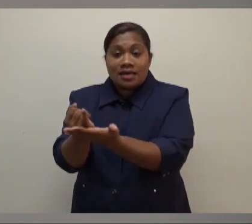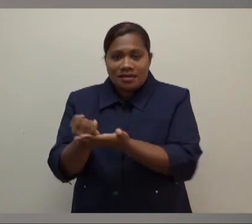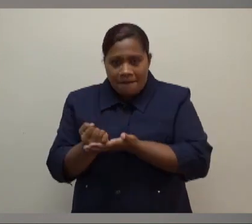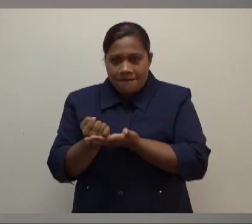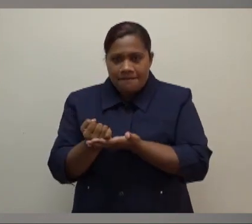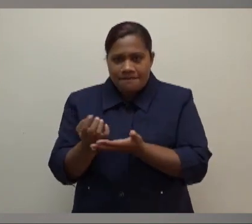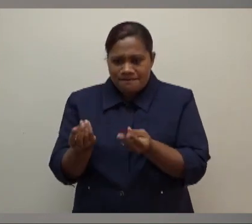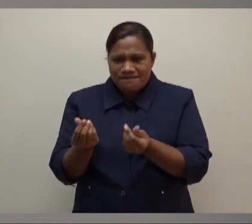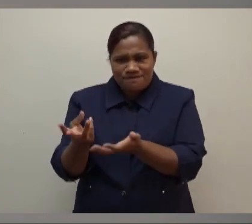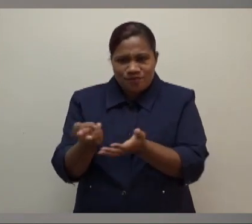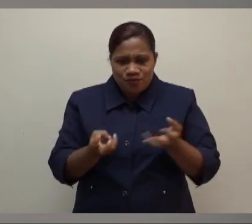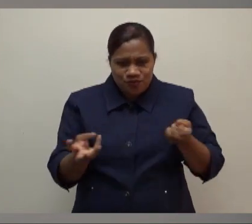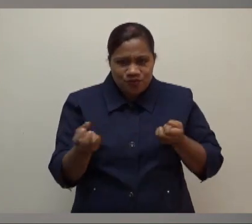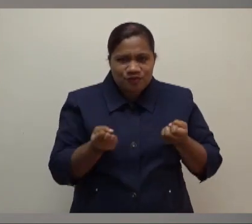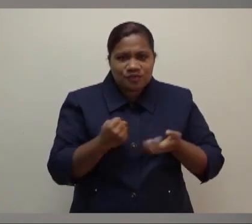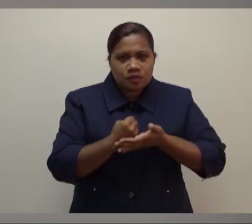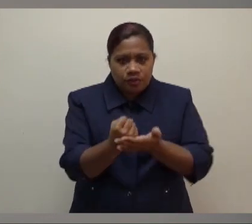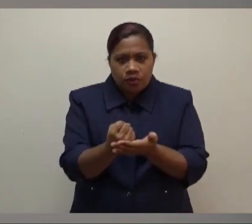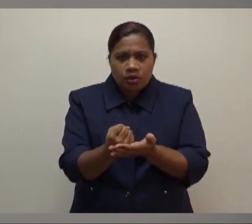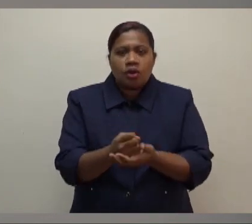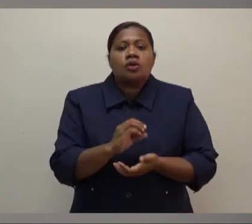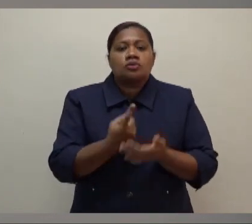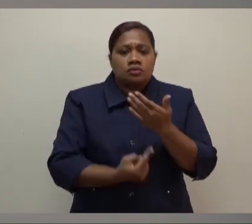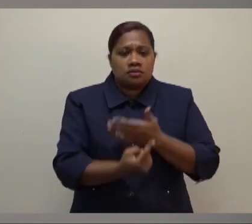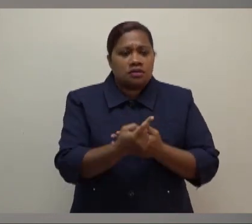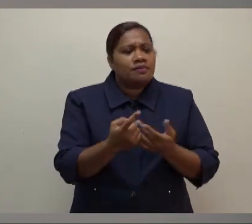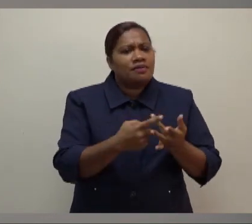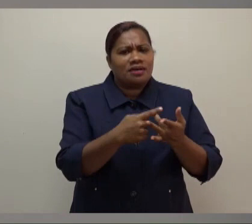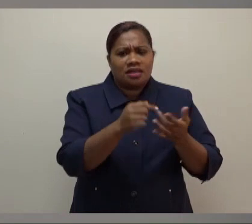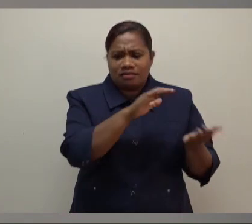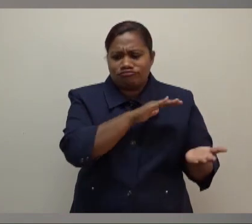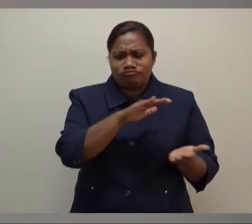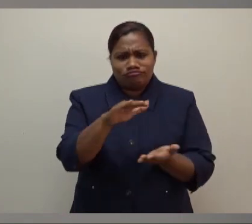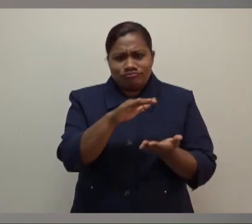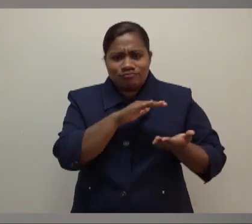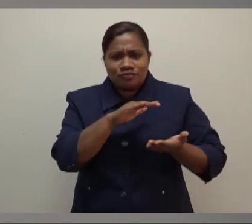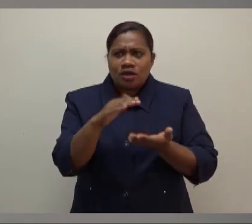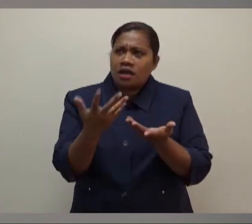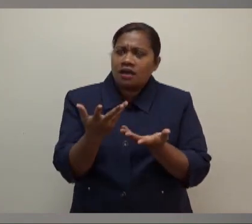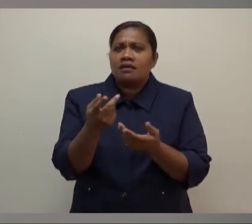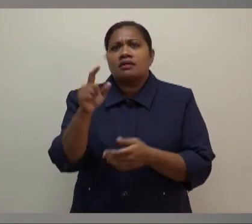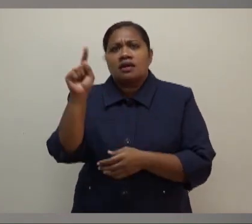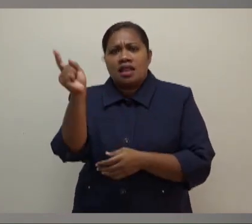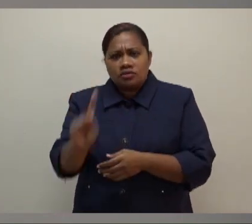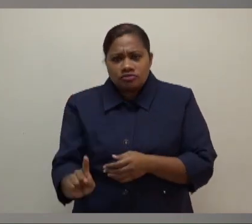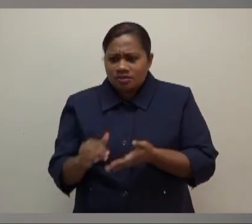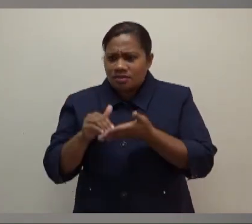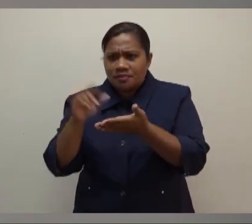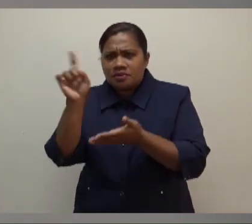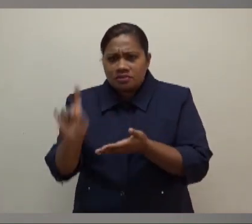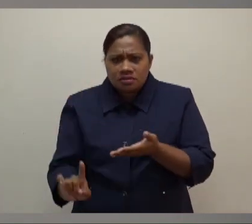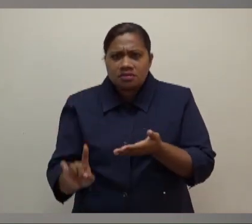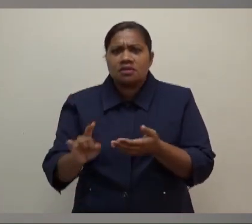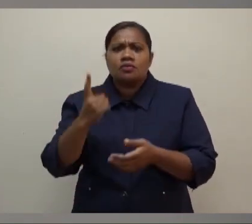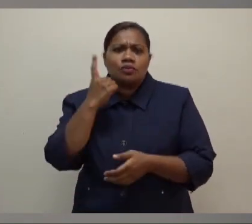measures of about $70 million. These include things like subsidies on electricity, water, access to